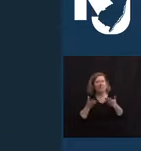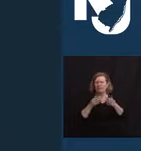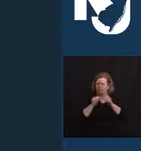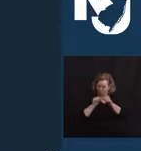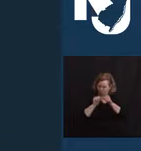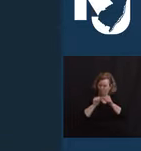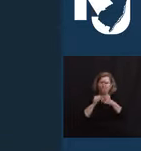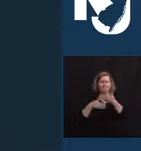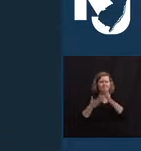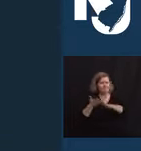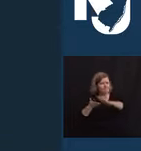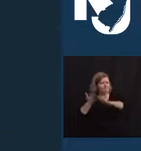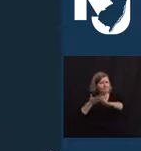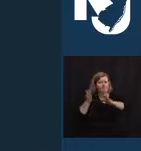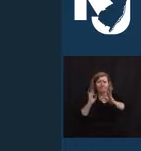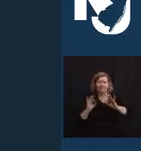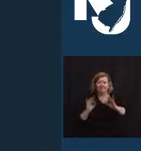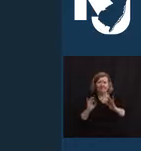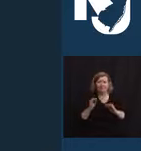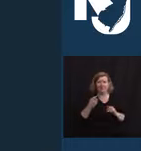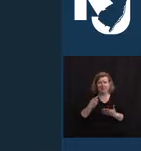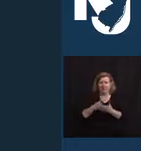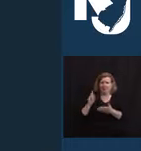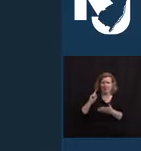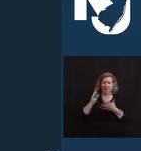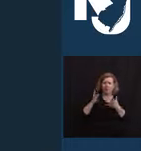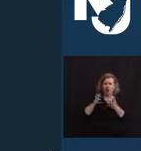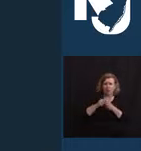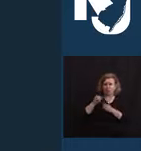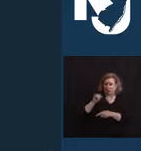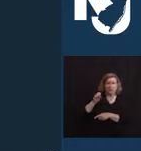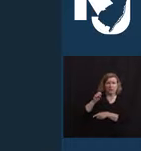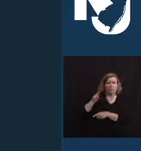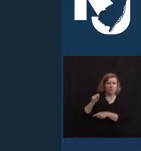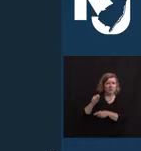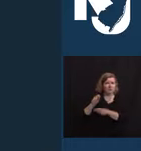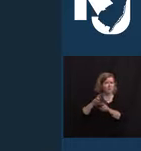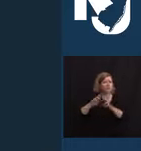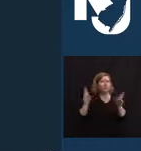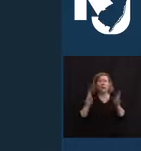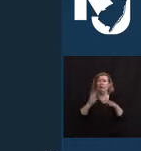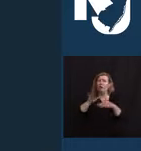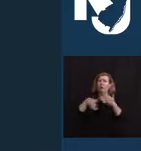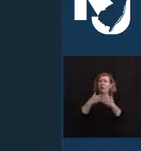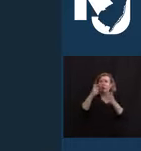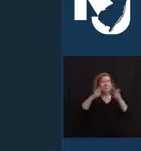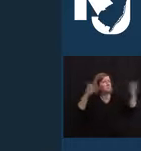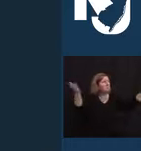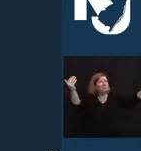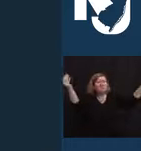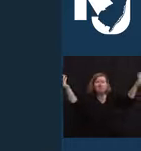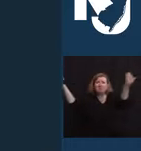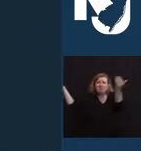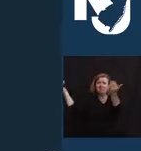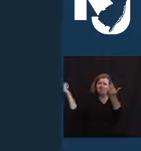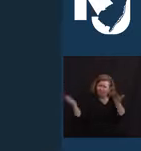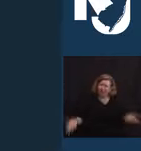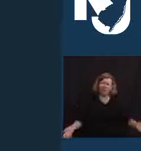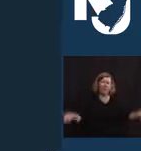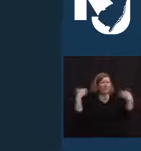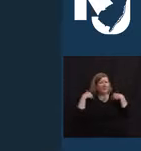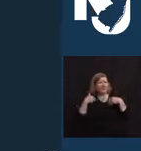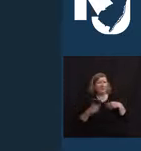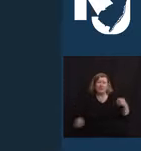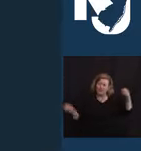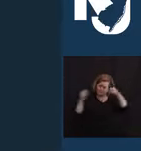up with him last Wednesday, and I know he is ready to welcome back all, not just some, but all of his old regulars and then some. Check him out.